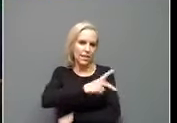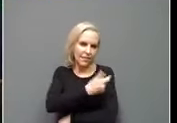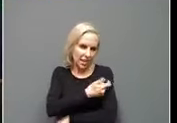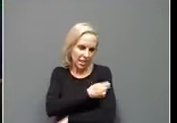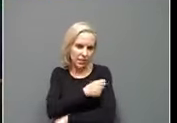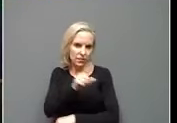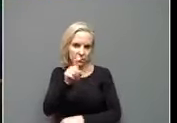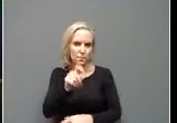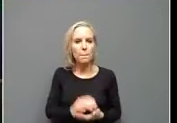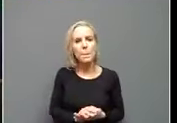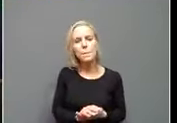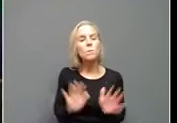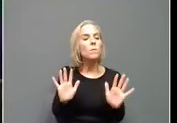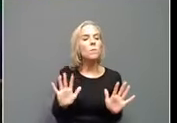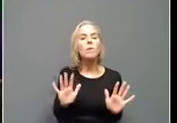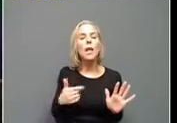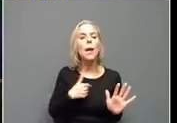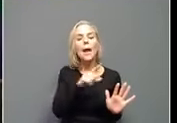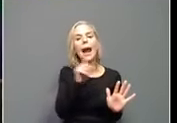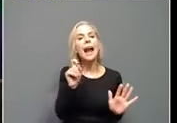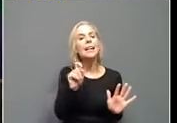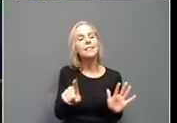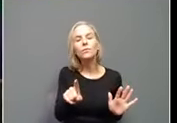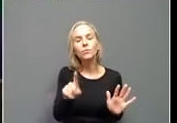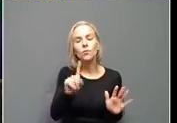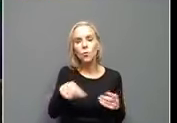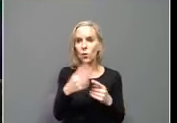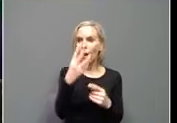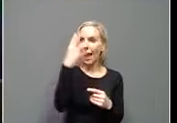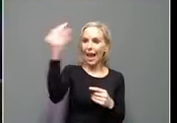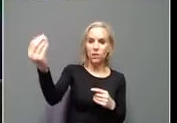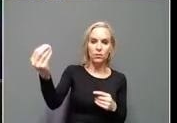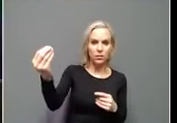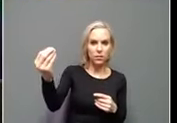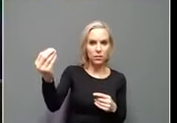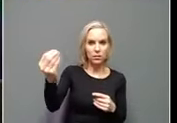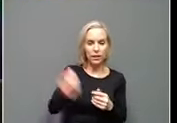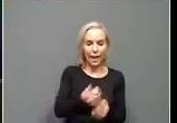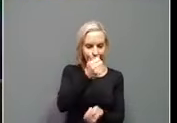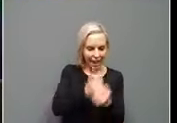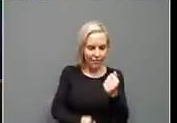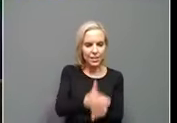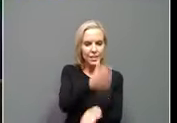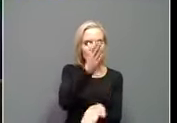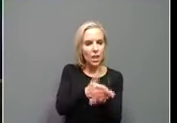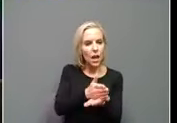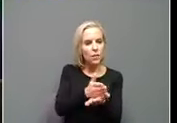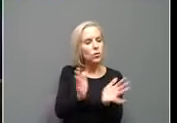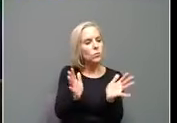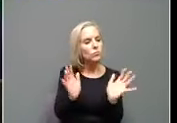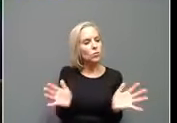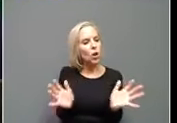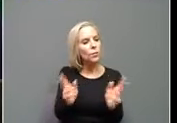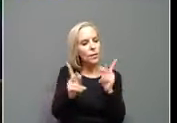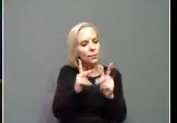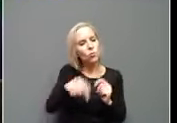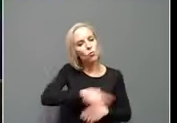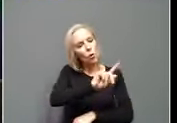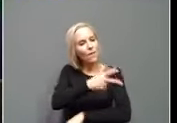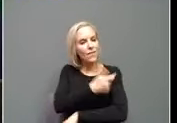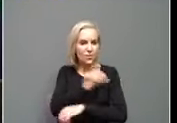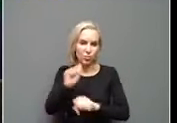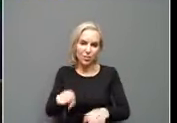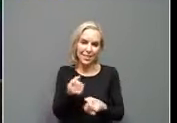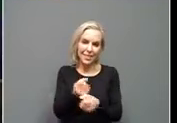Well, all I'm asking is that when you're out every stop, talk to people about getting the vaccine. could save their lives.